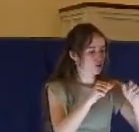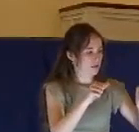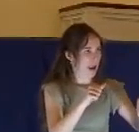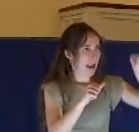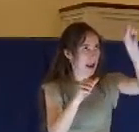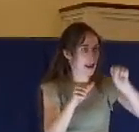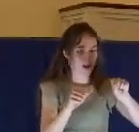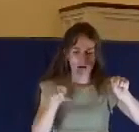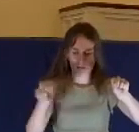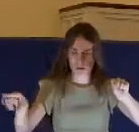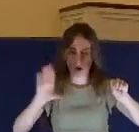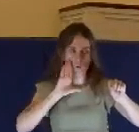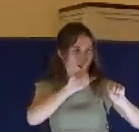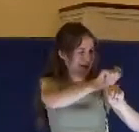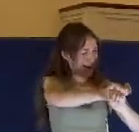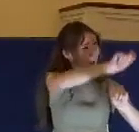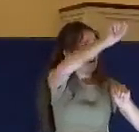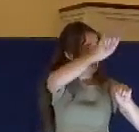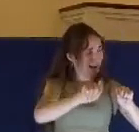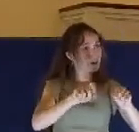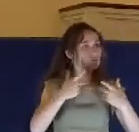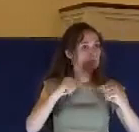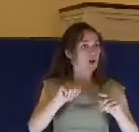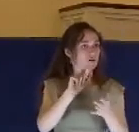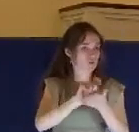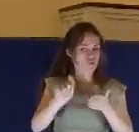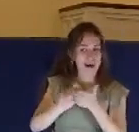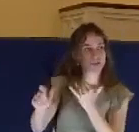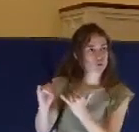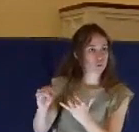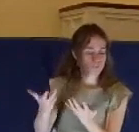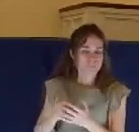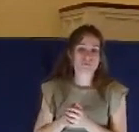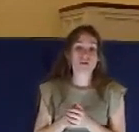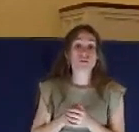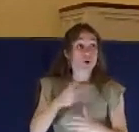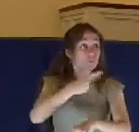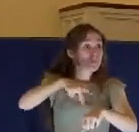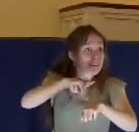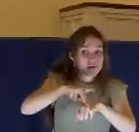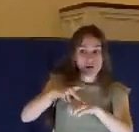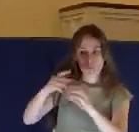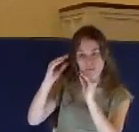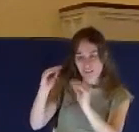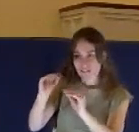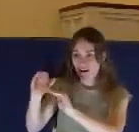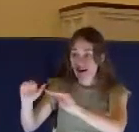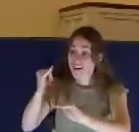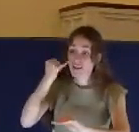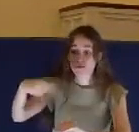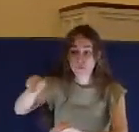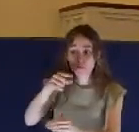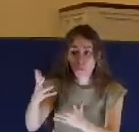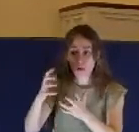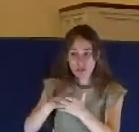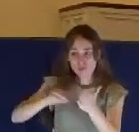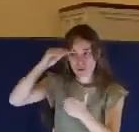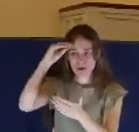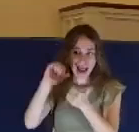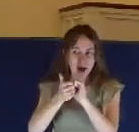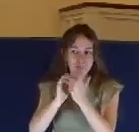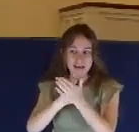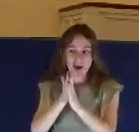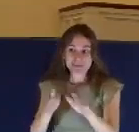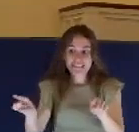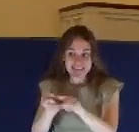their ABCs. And what Peter is really saying here is if you want to learn the ABCs of Christlikeness, then you need to look